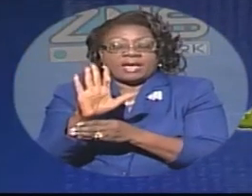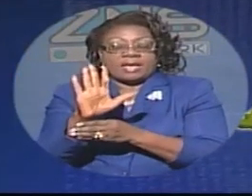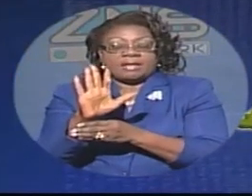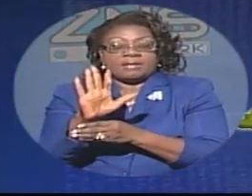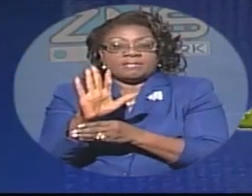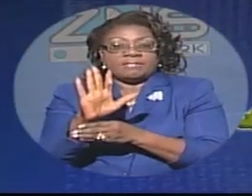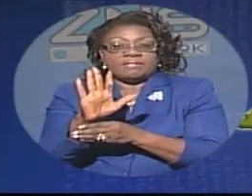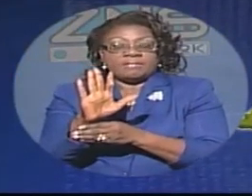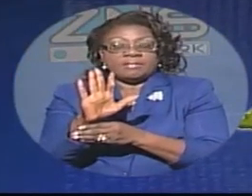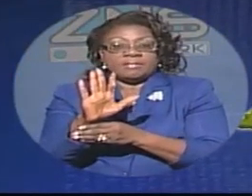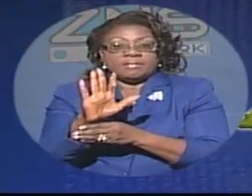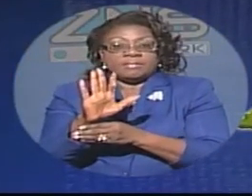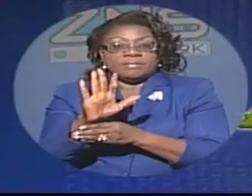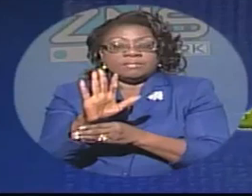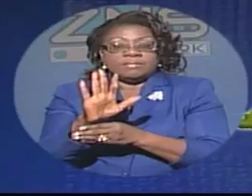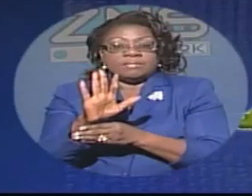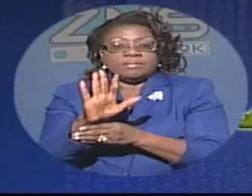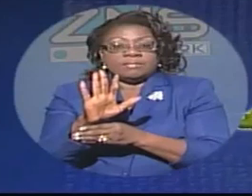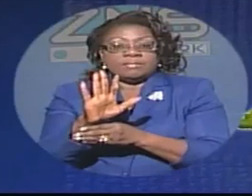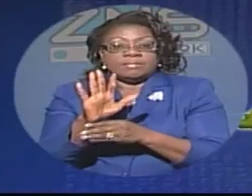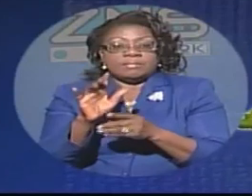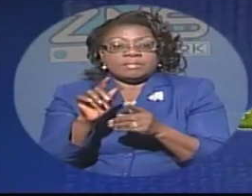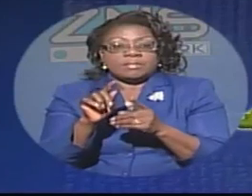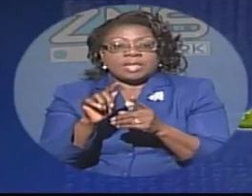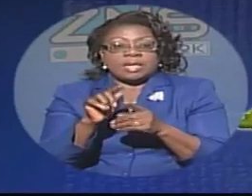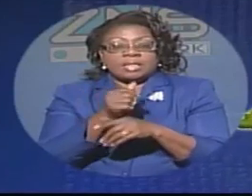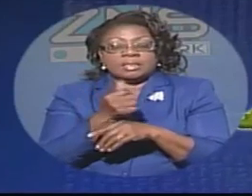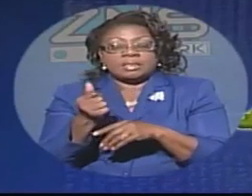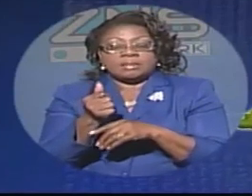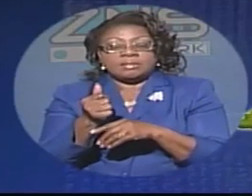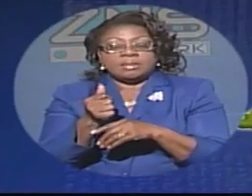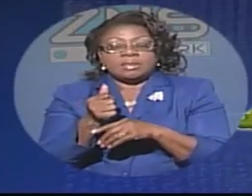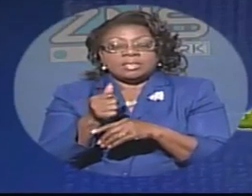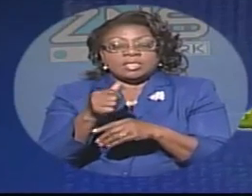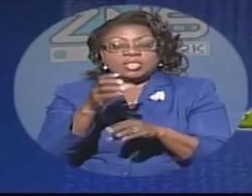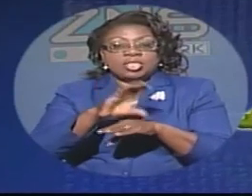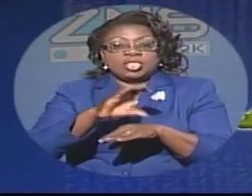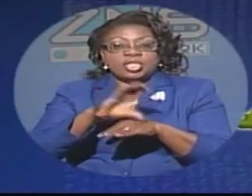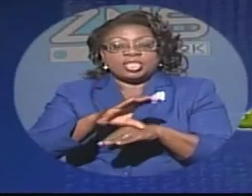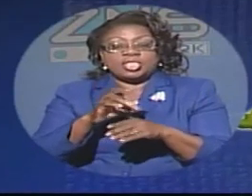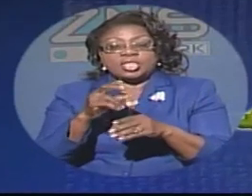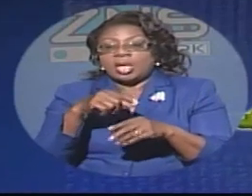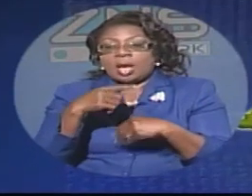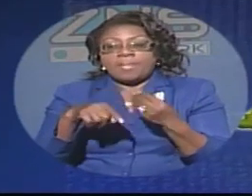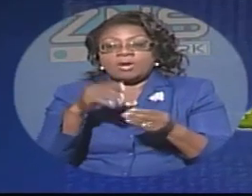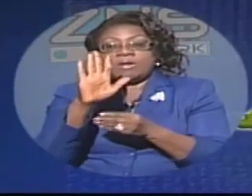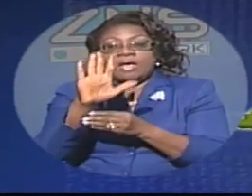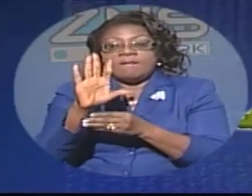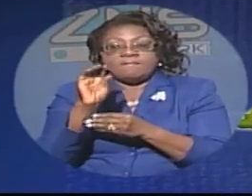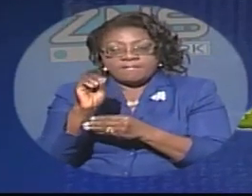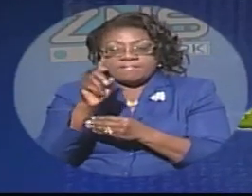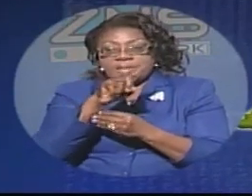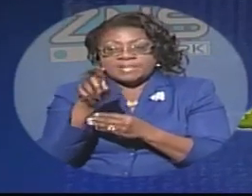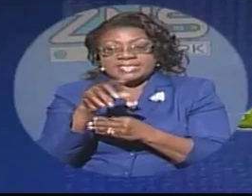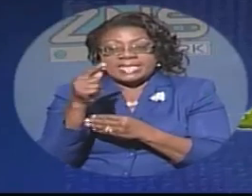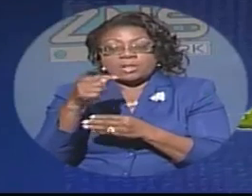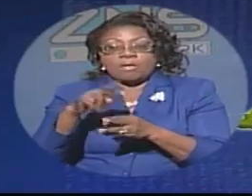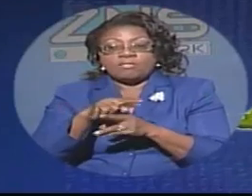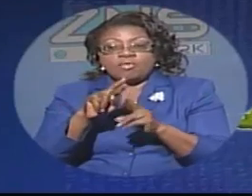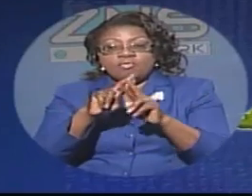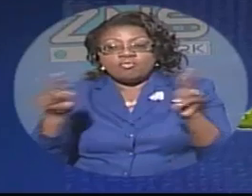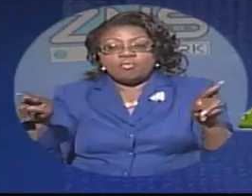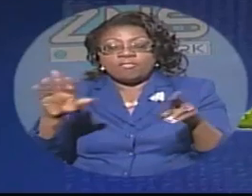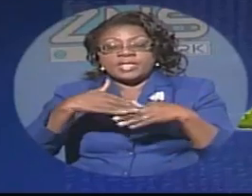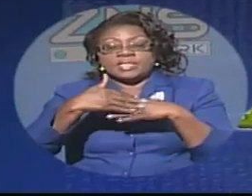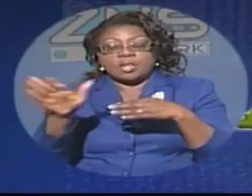of the the st matthew church about 50 percent of the roof was gone it's blown away roof